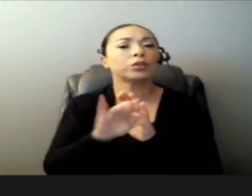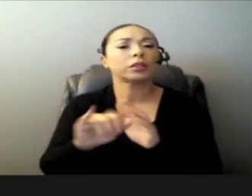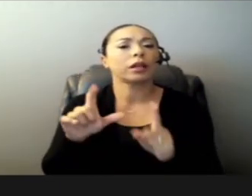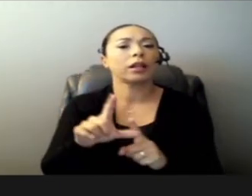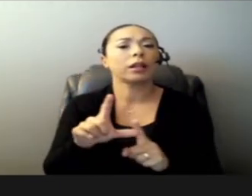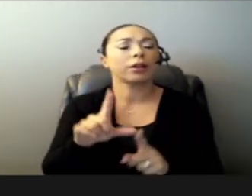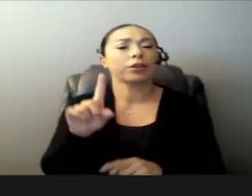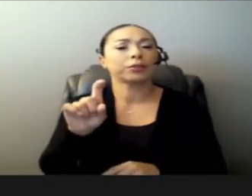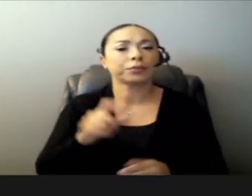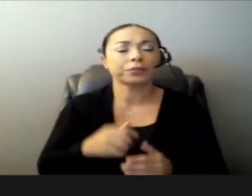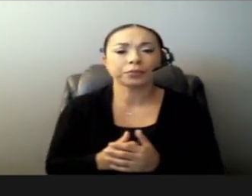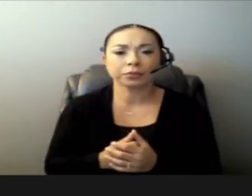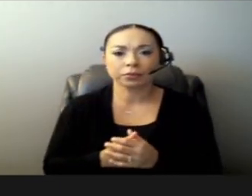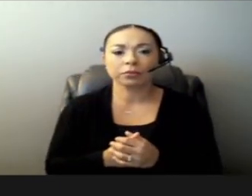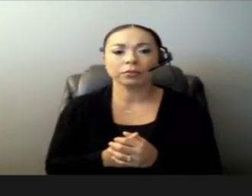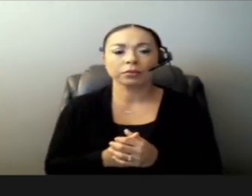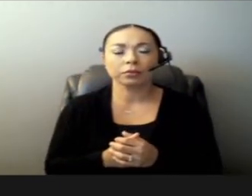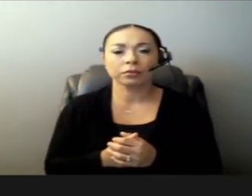you did.